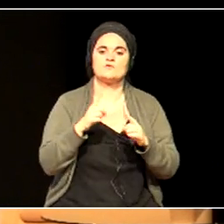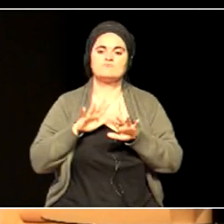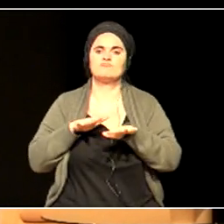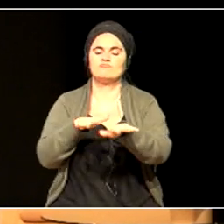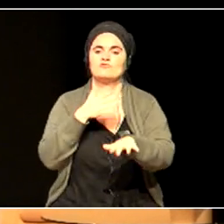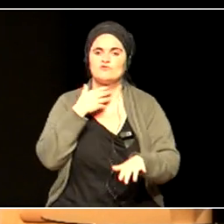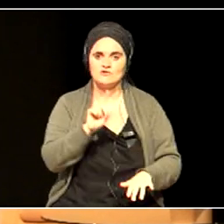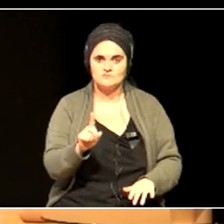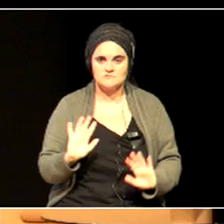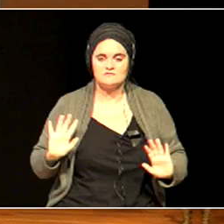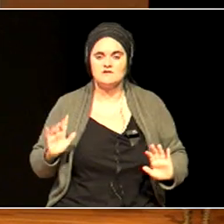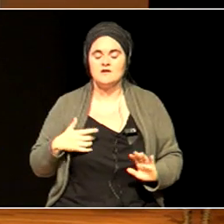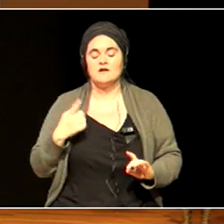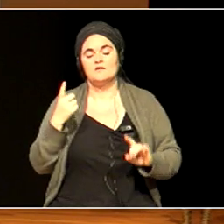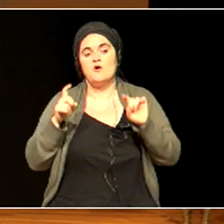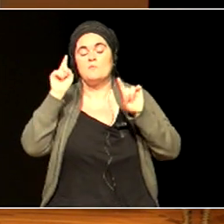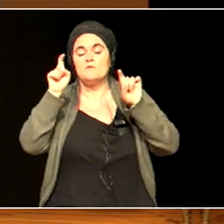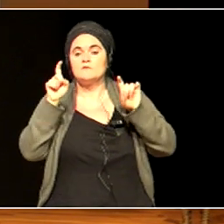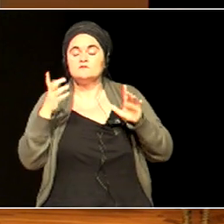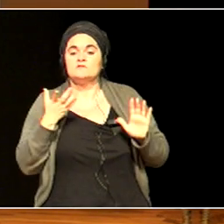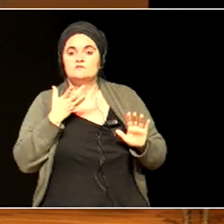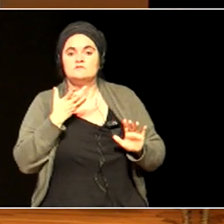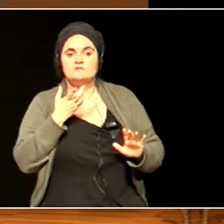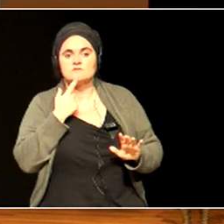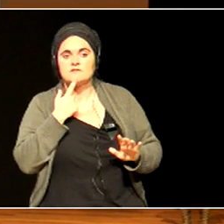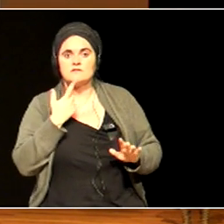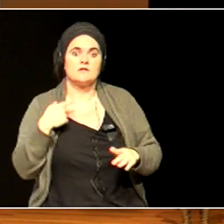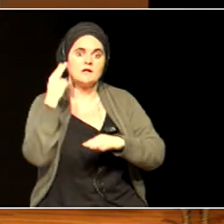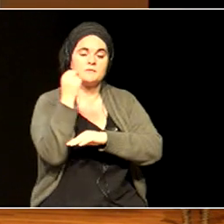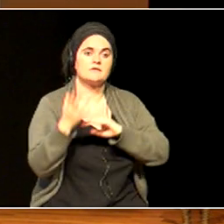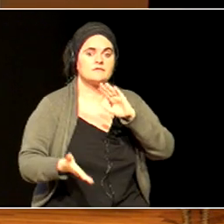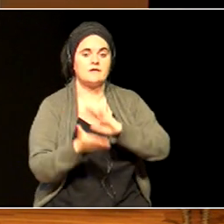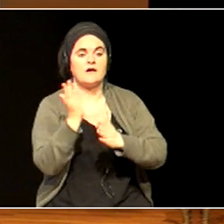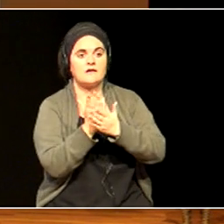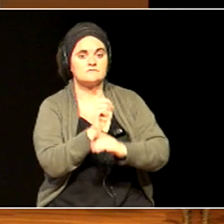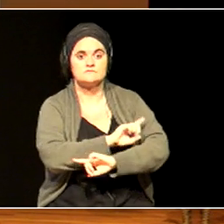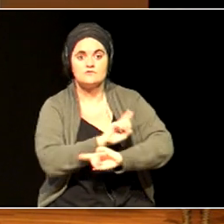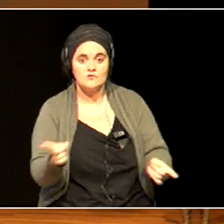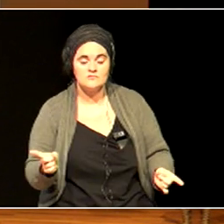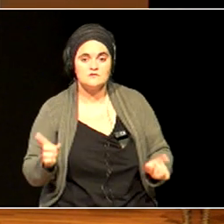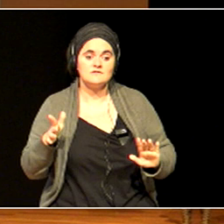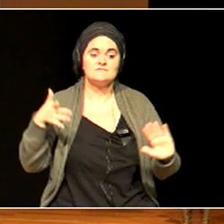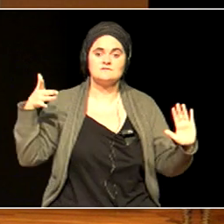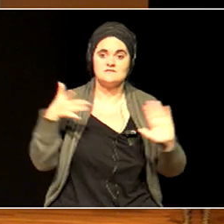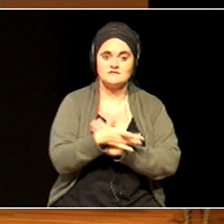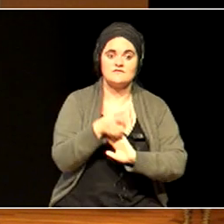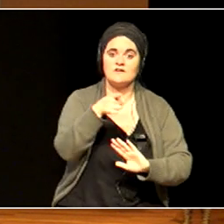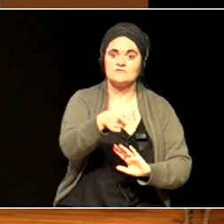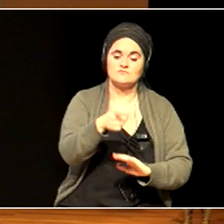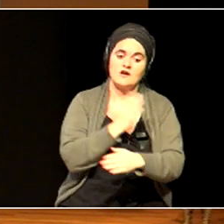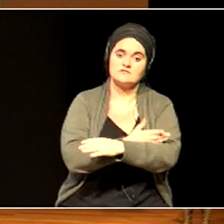if you skip school on Friday, I'm giving you a detention. I'm keeping you behind. And the world is saying,